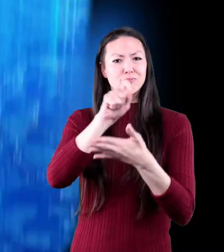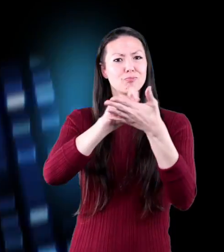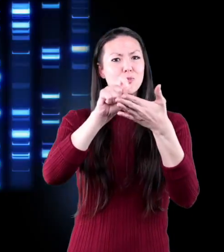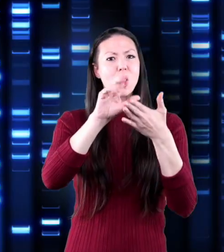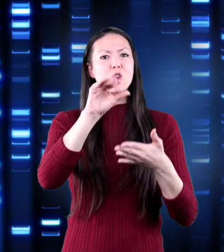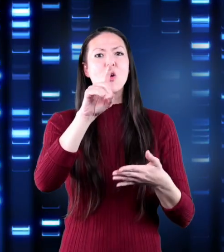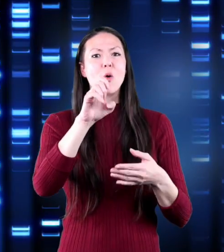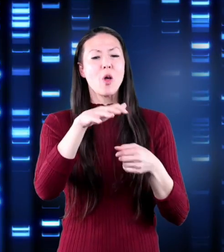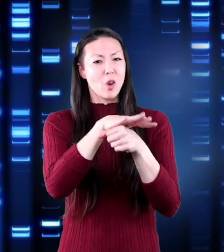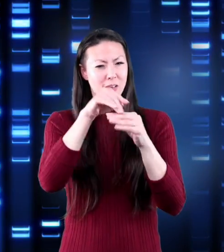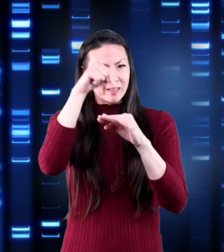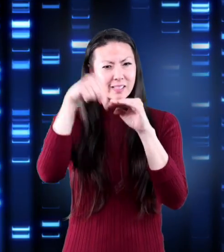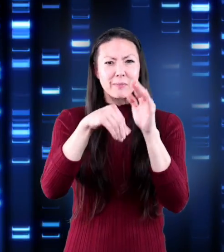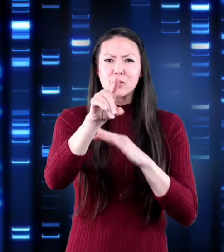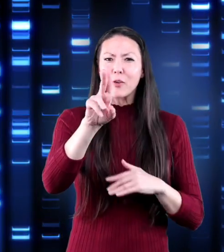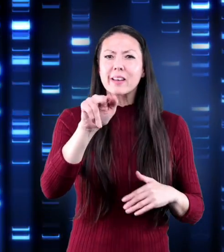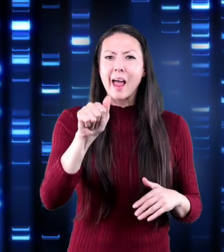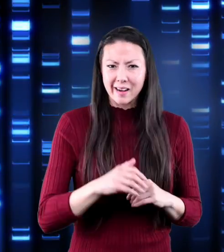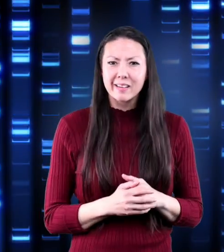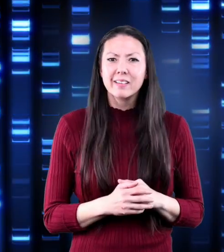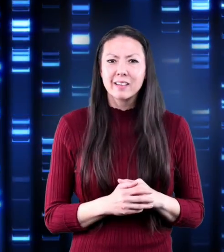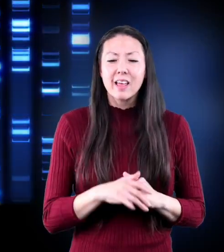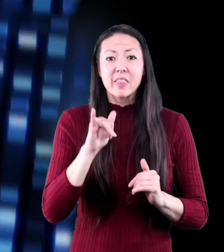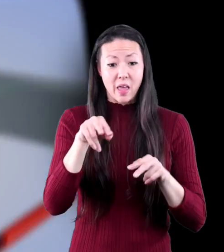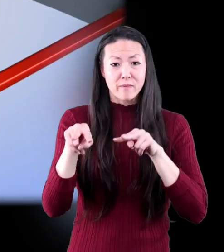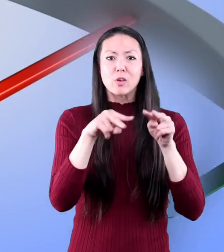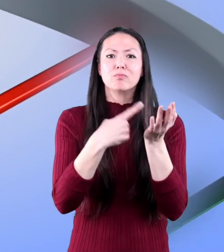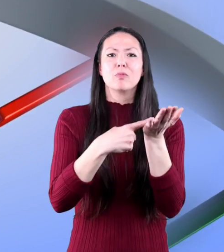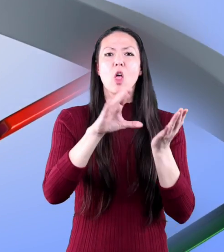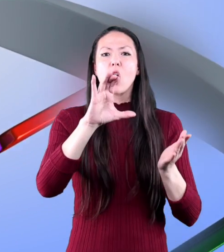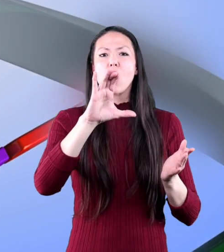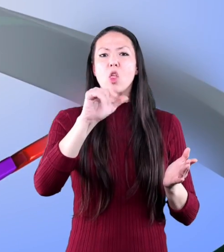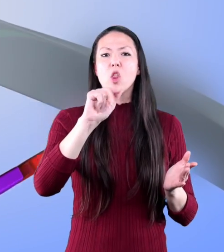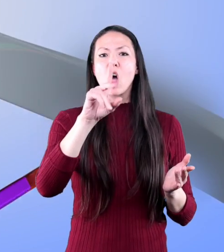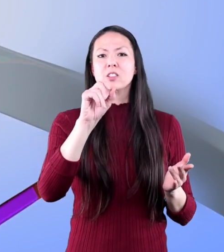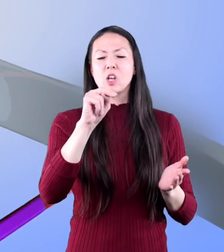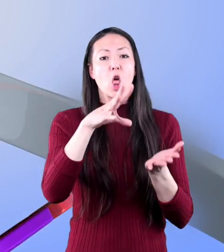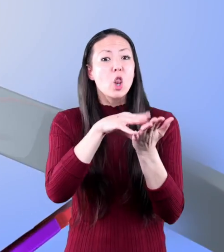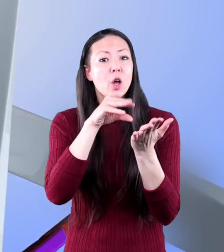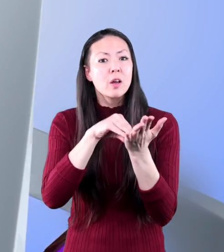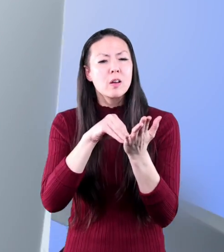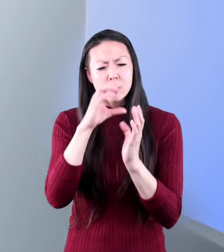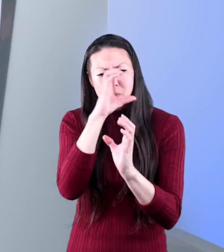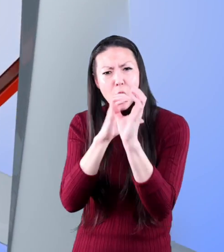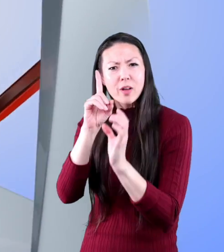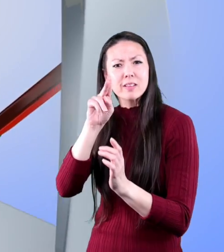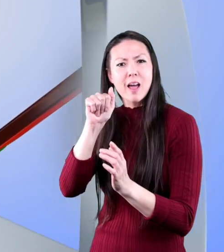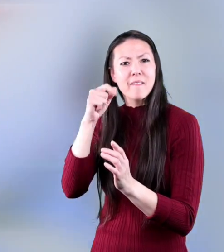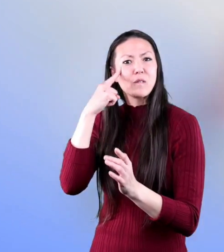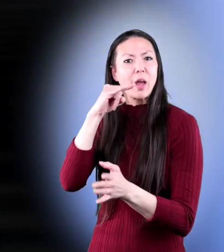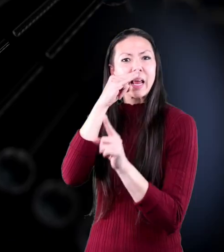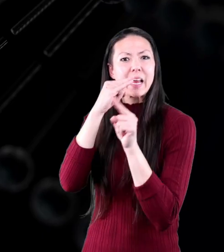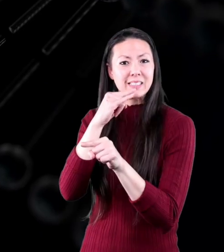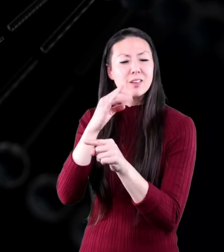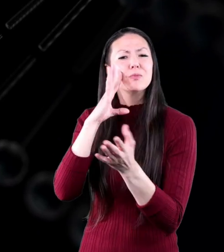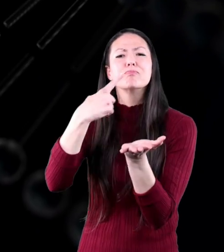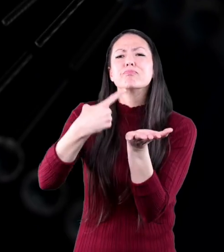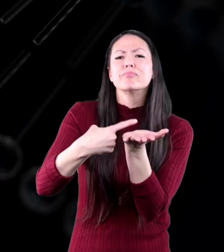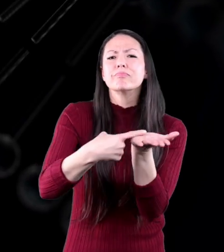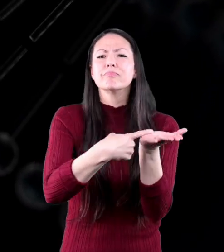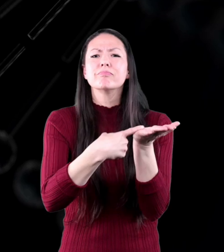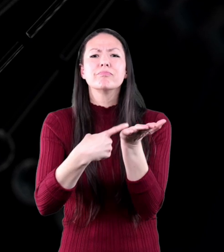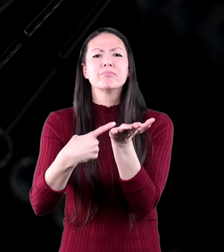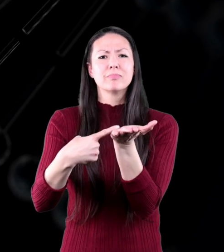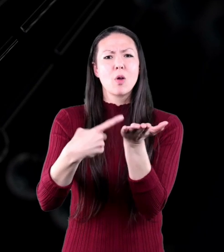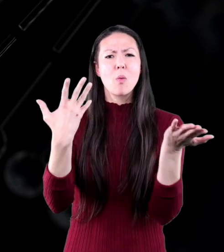written in code, located deep in your DNA. In this video, Clarendon Learning explores DNA for kids, where